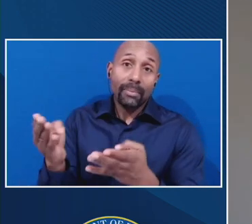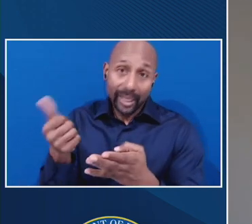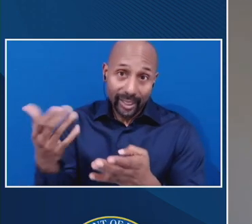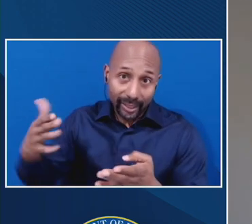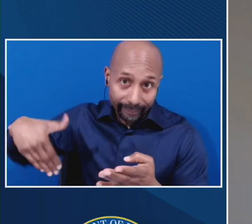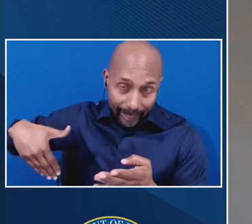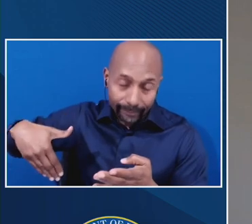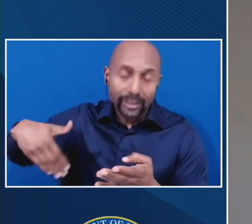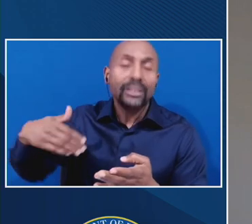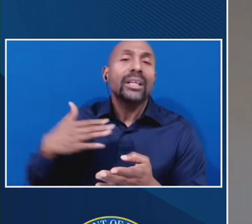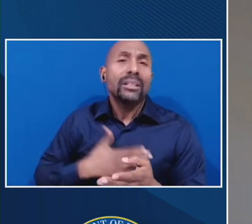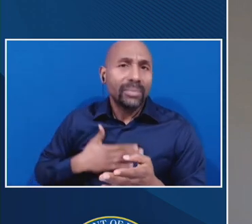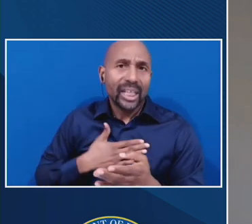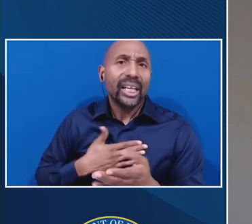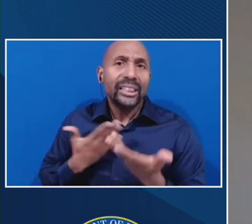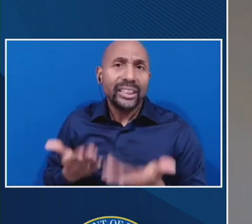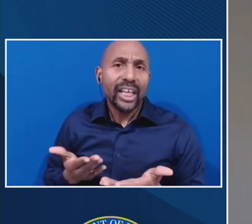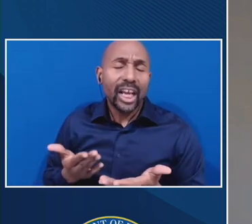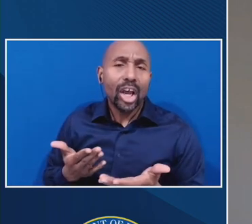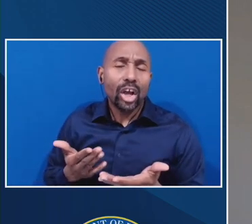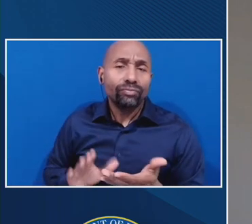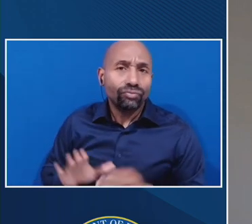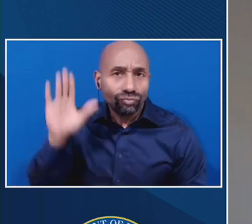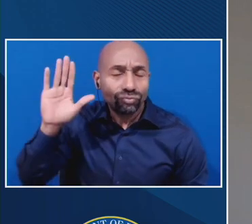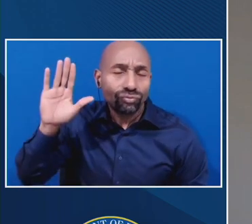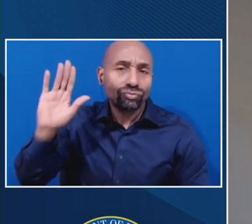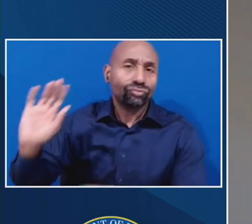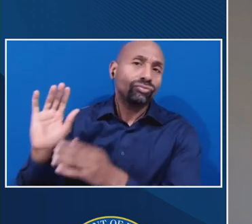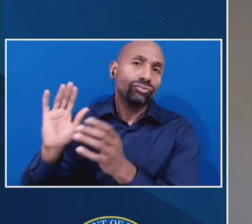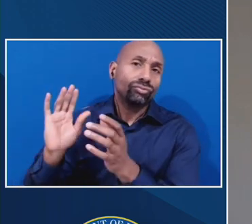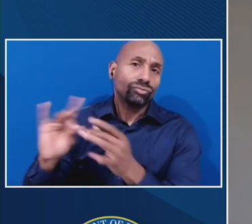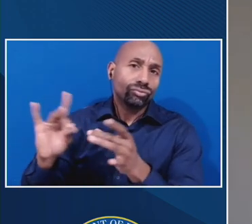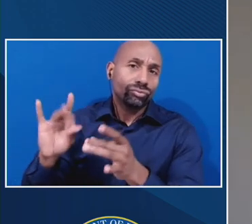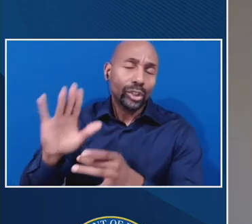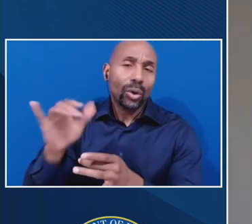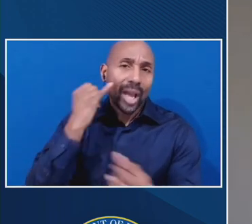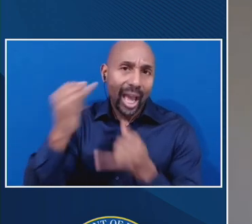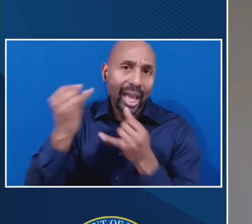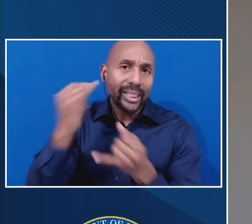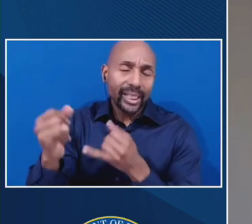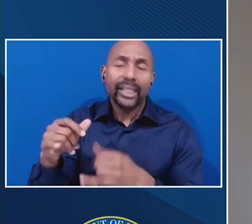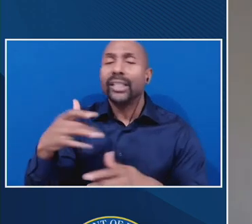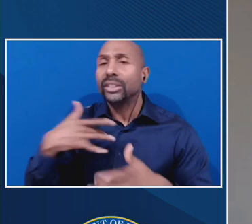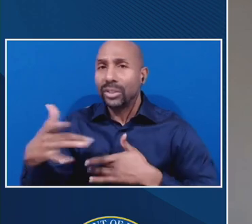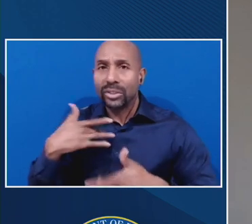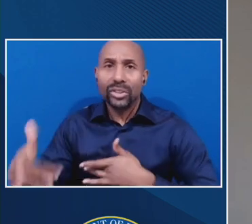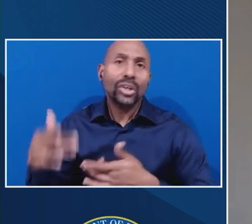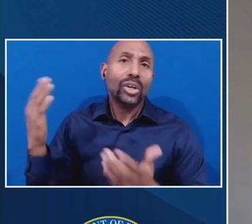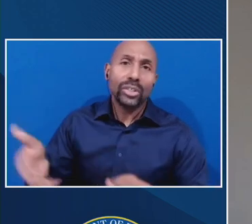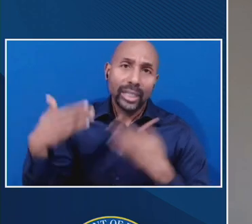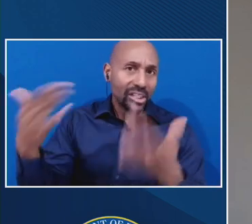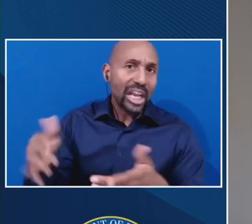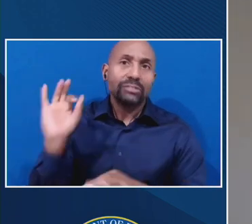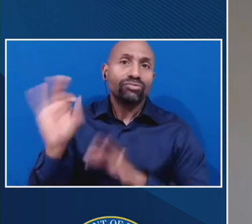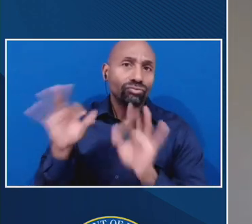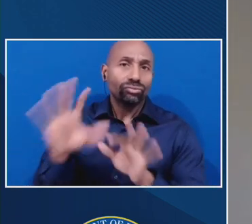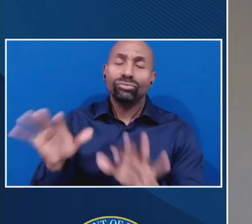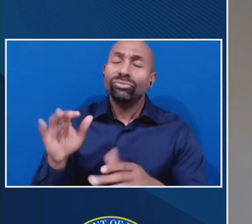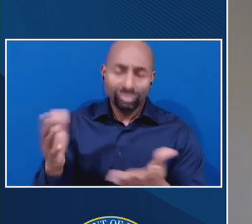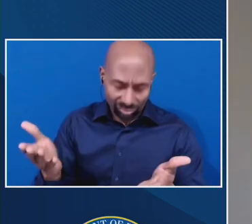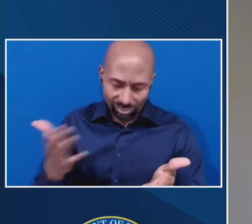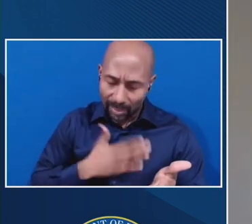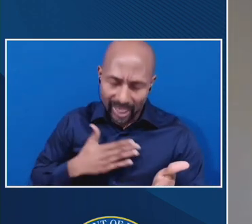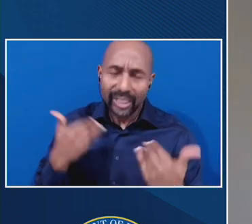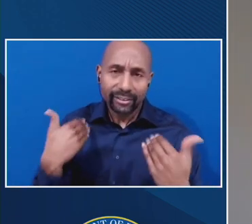your, and you're encouraged to bring up your, um, ideas, concerns, suggestions for, you know,